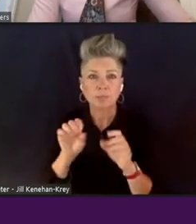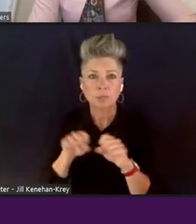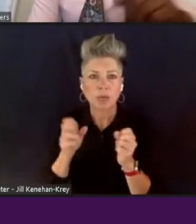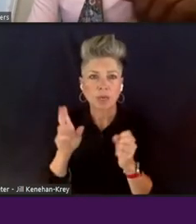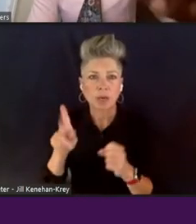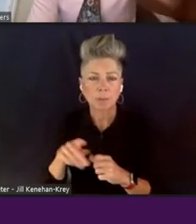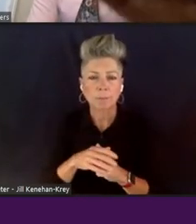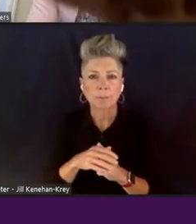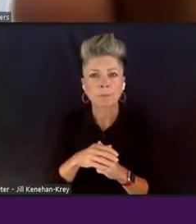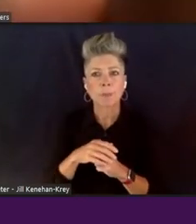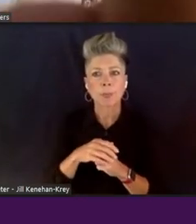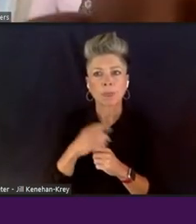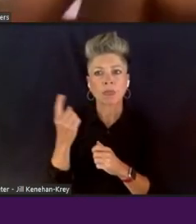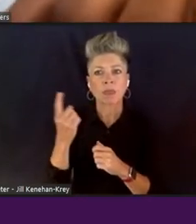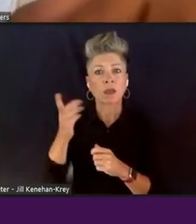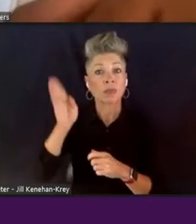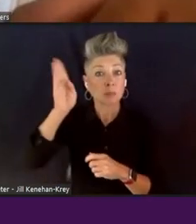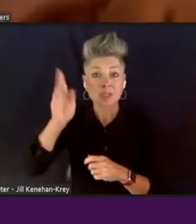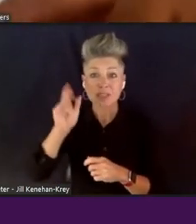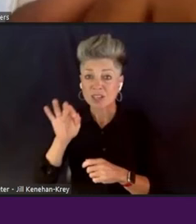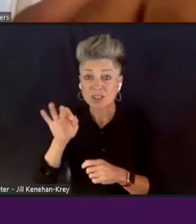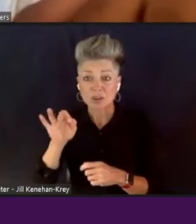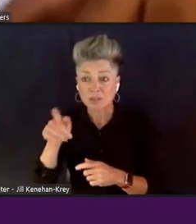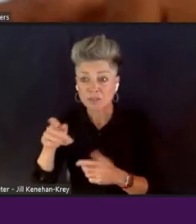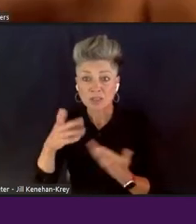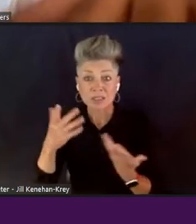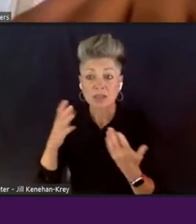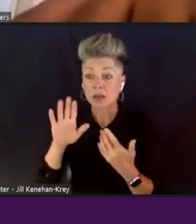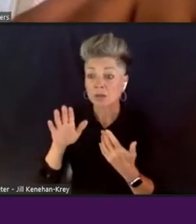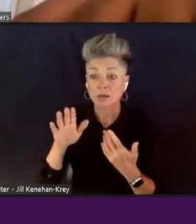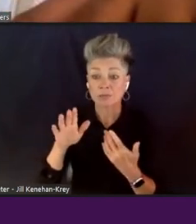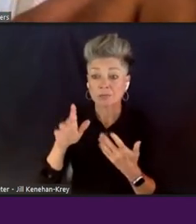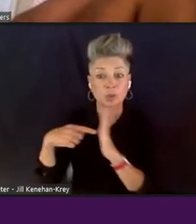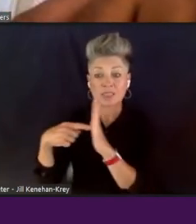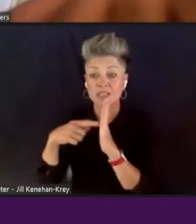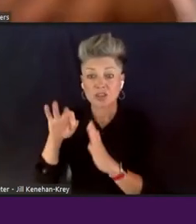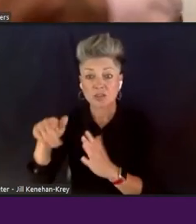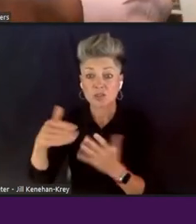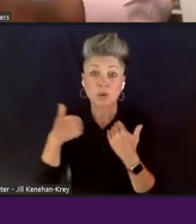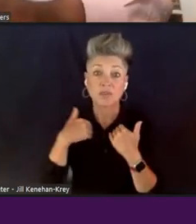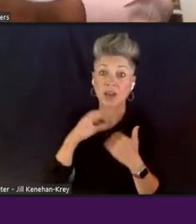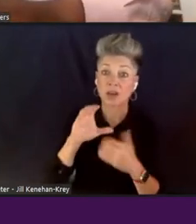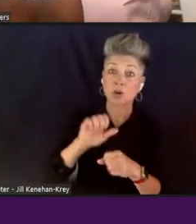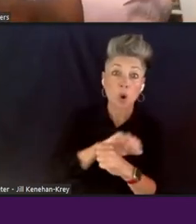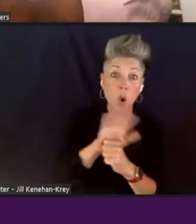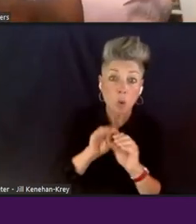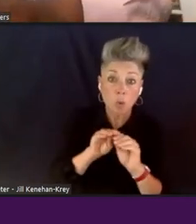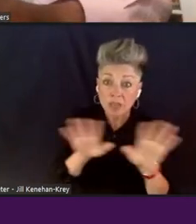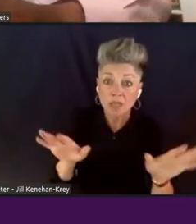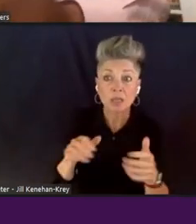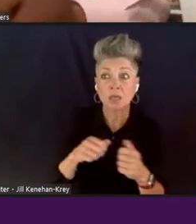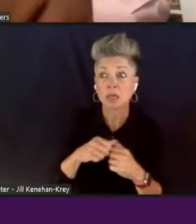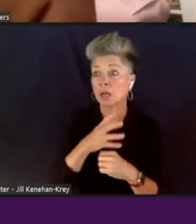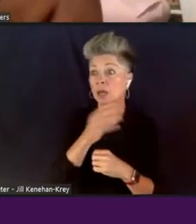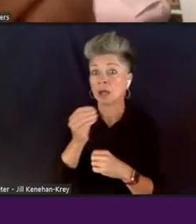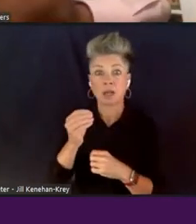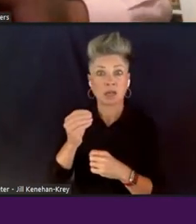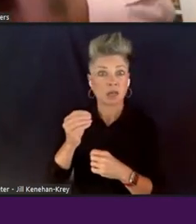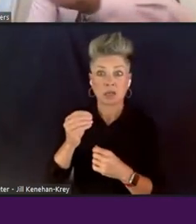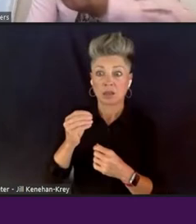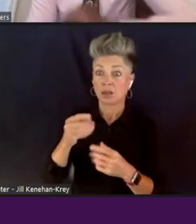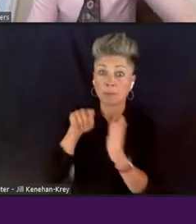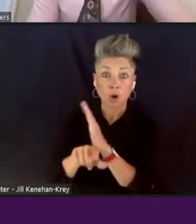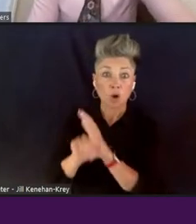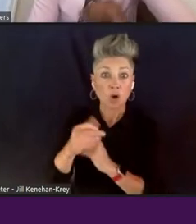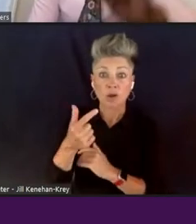of it, we've had COVID, we've had, um, the reckoning, um, the murder of George Floyd, and then the first year anniversary